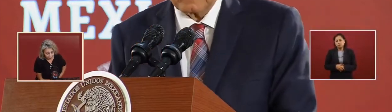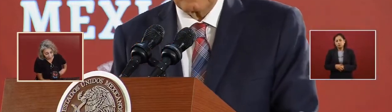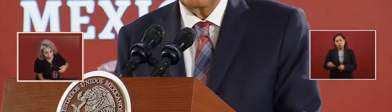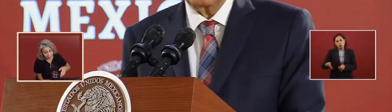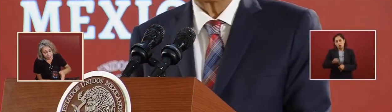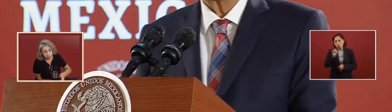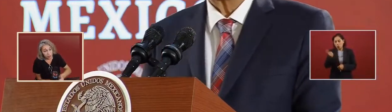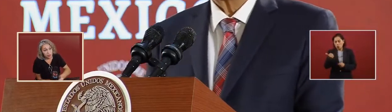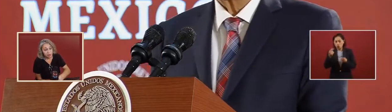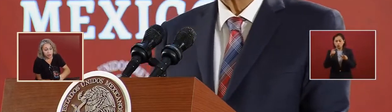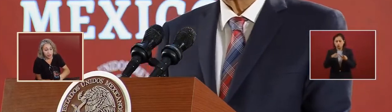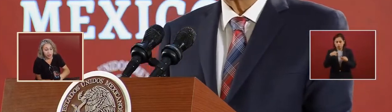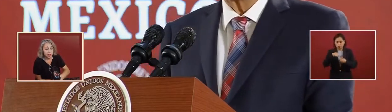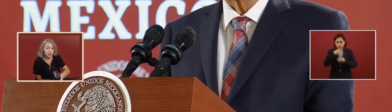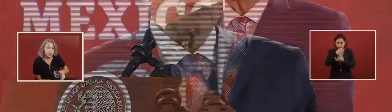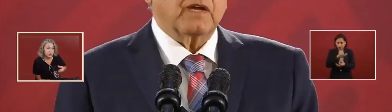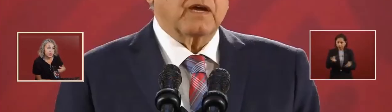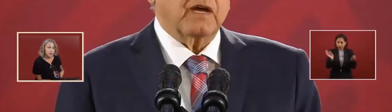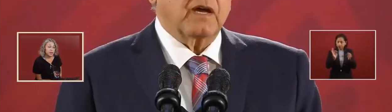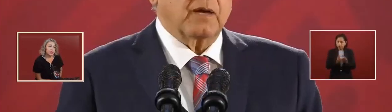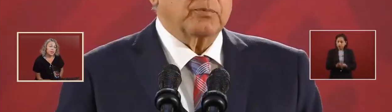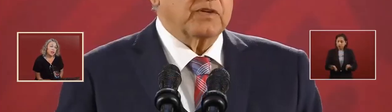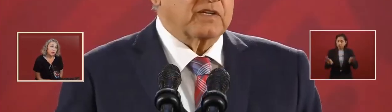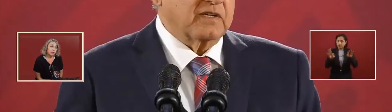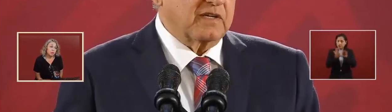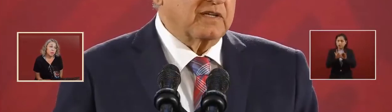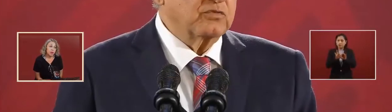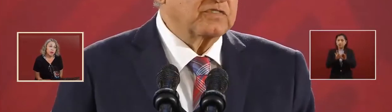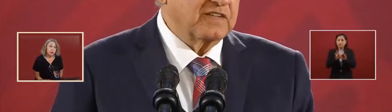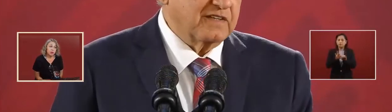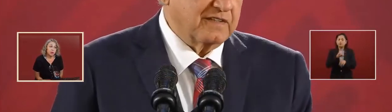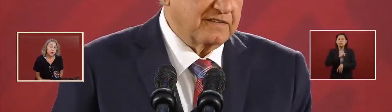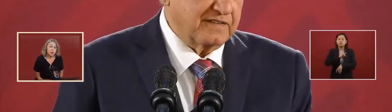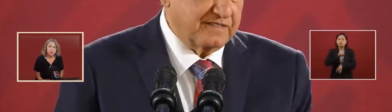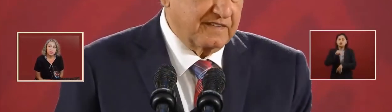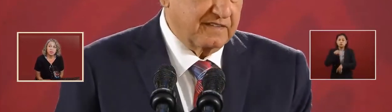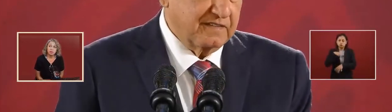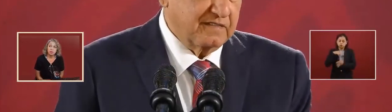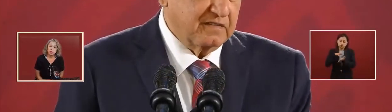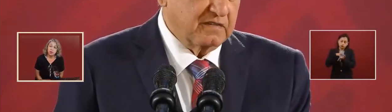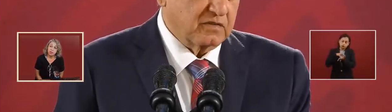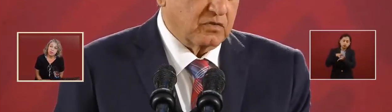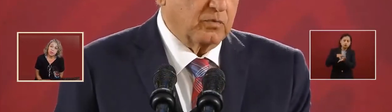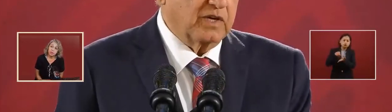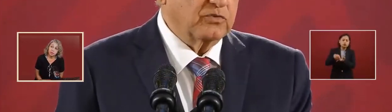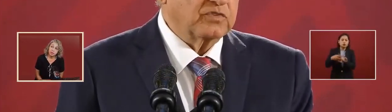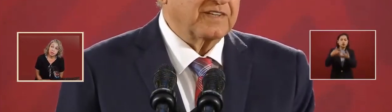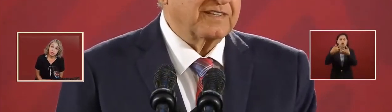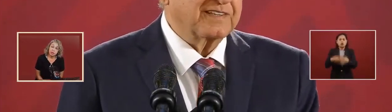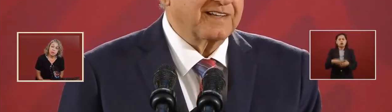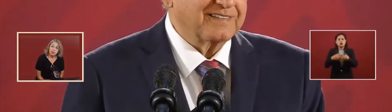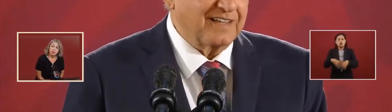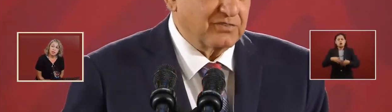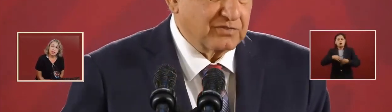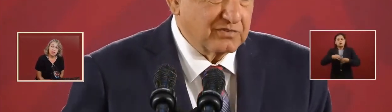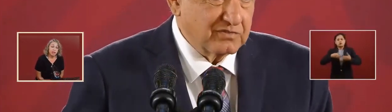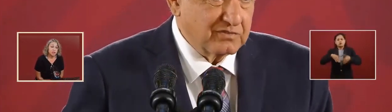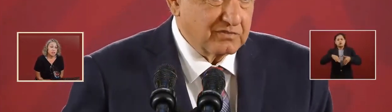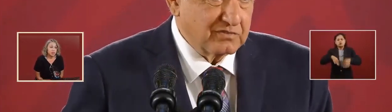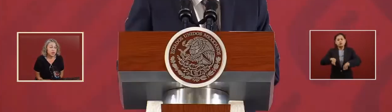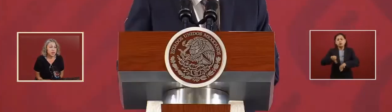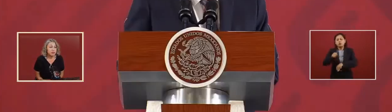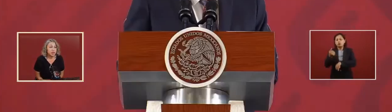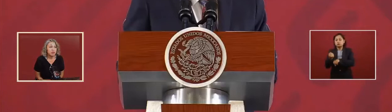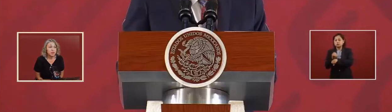that we're going to support the industry of clothing and shoe